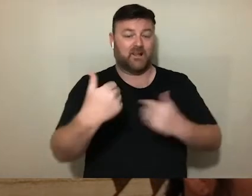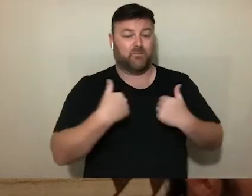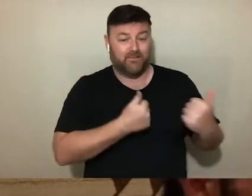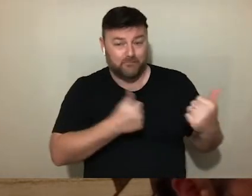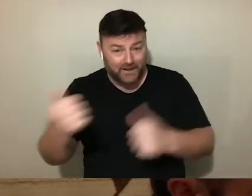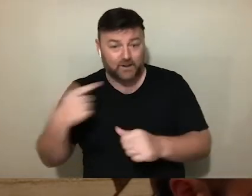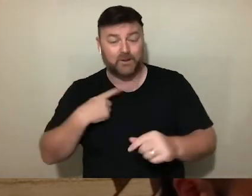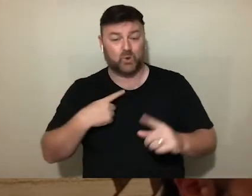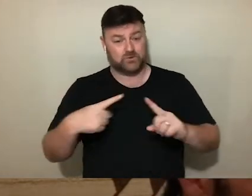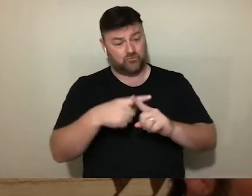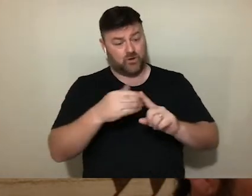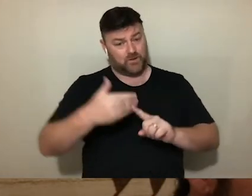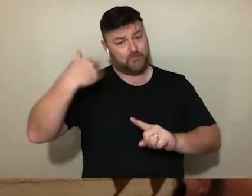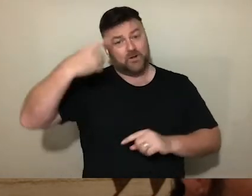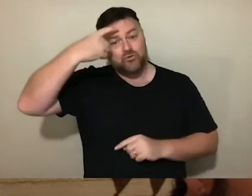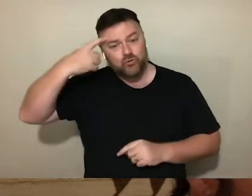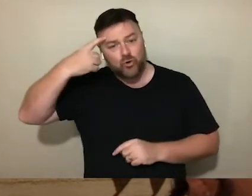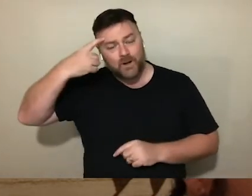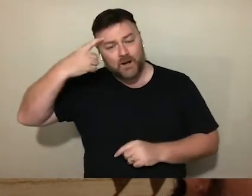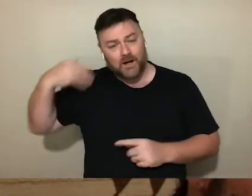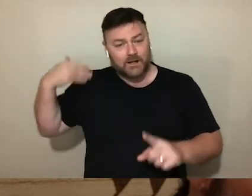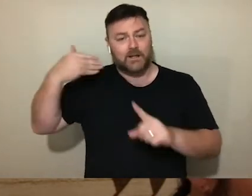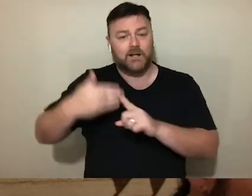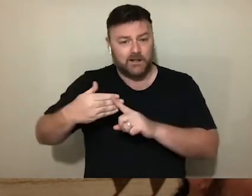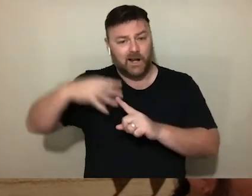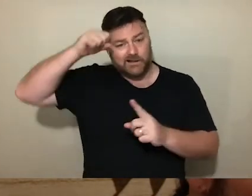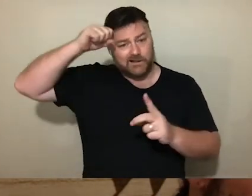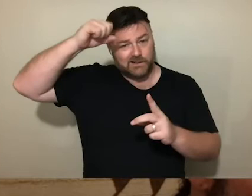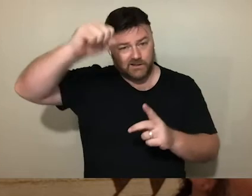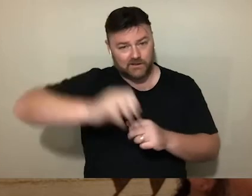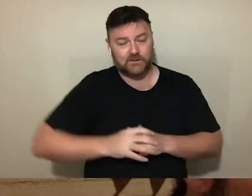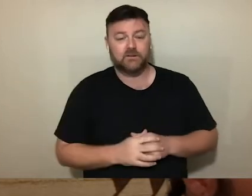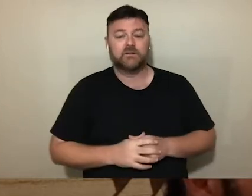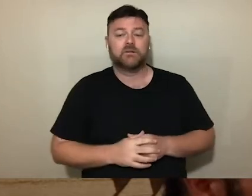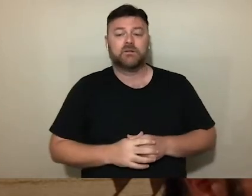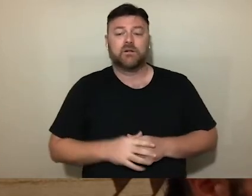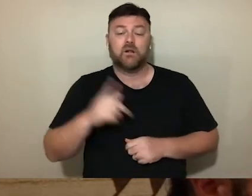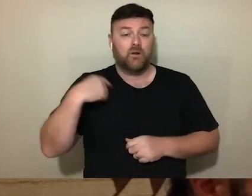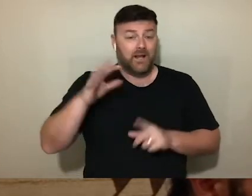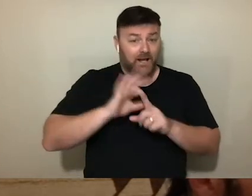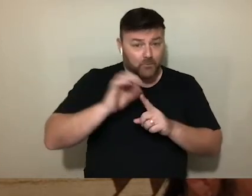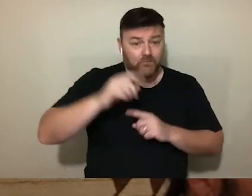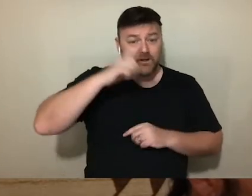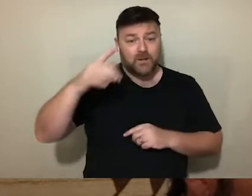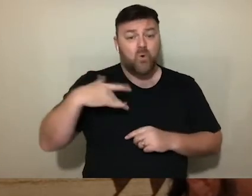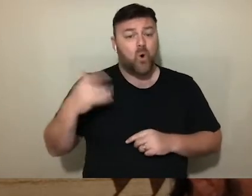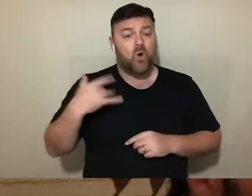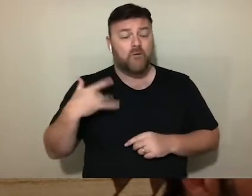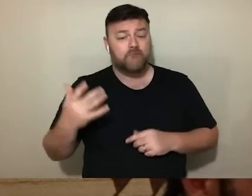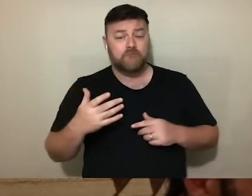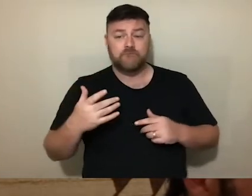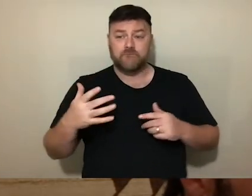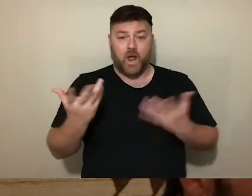traumas. Evidently, whilst humanitarianism is founded on the mission of improving people's living conditions, the case of